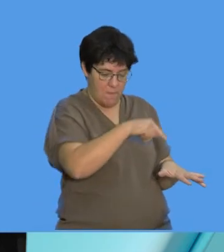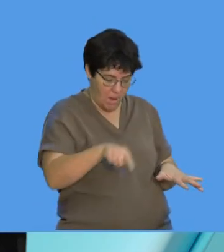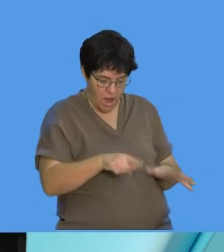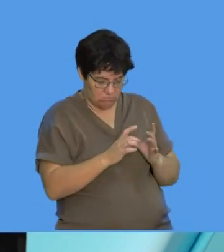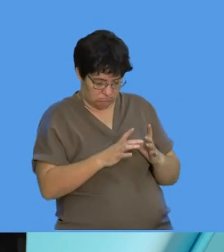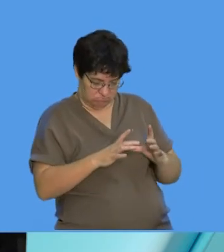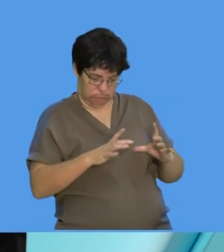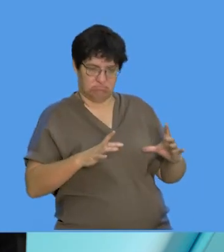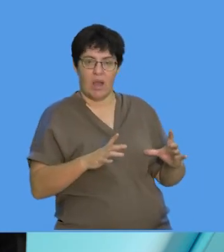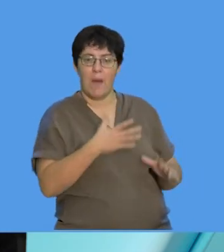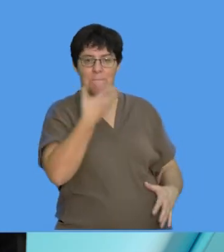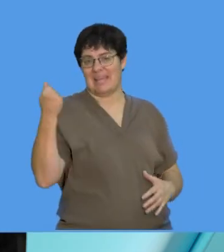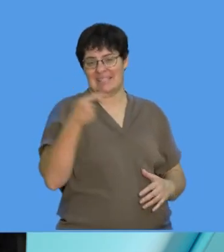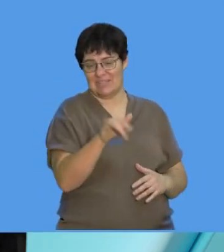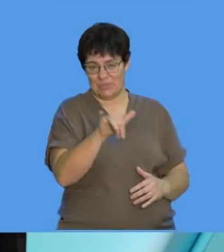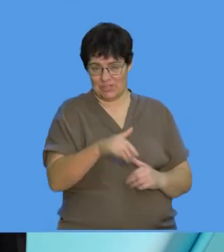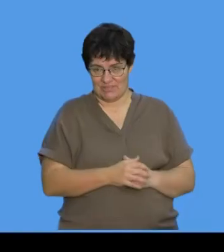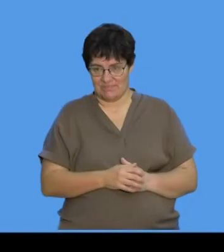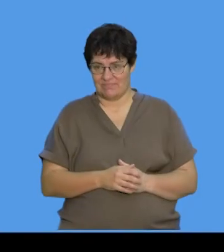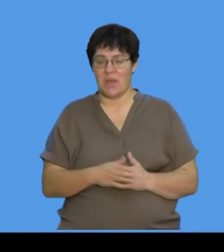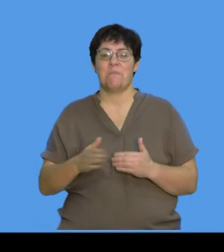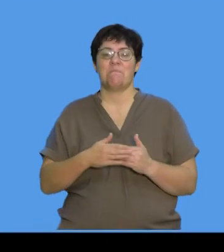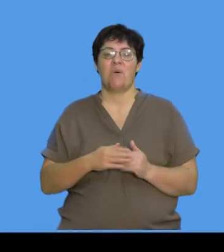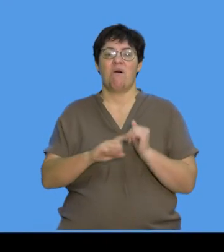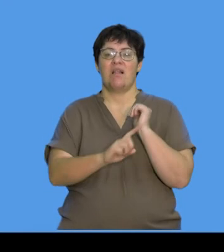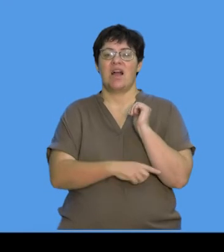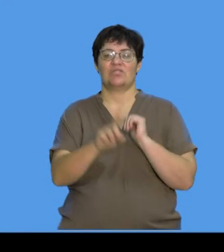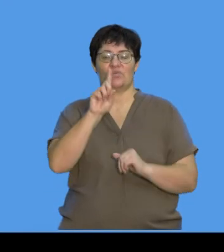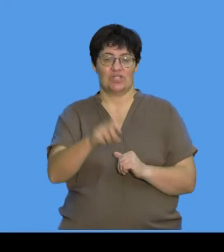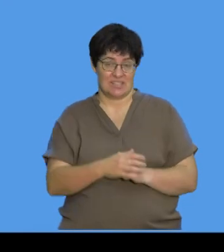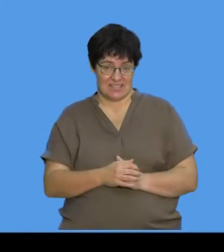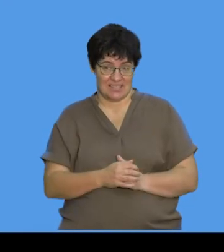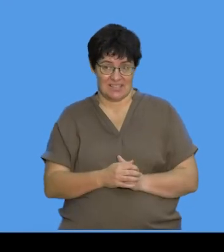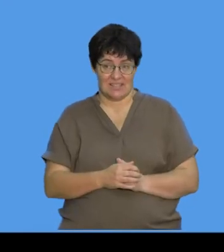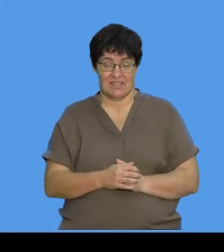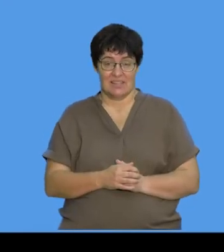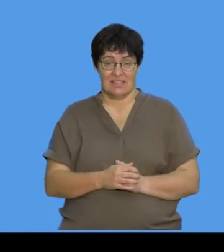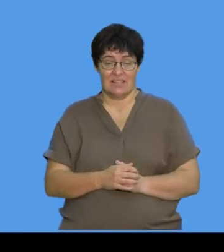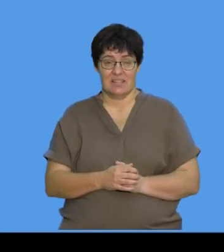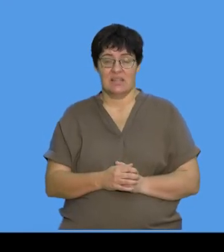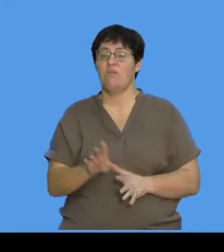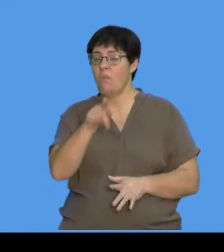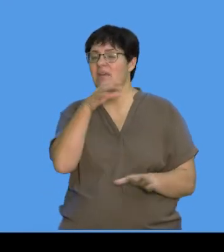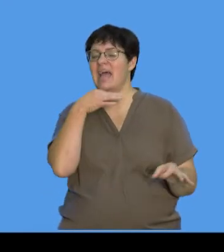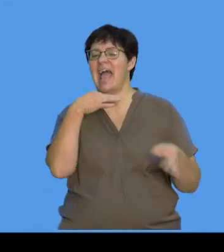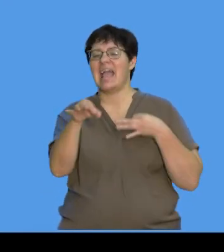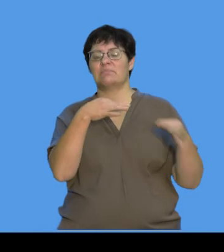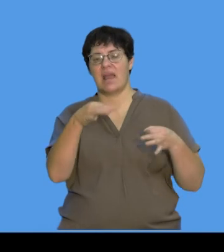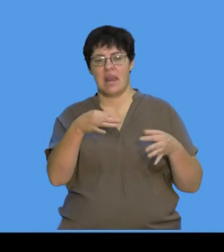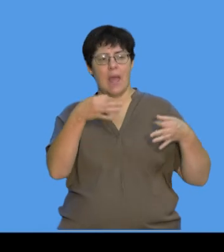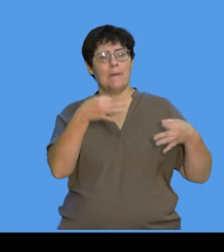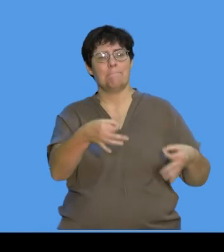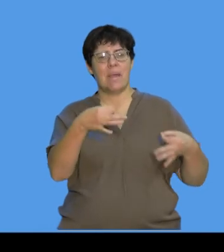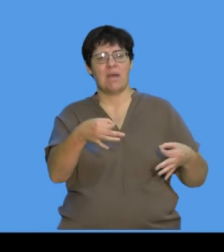did that. Okay, guys. One more question. I think then we're running out of time. Explain why the paper